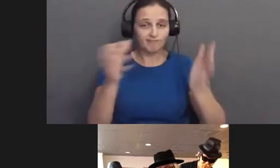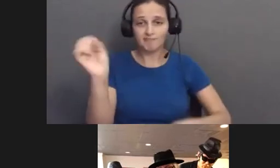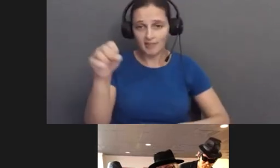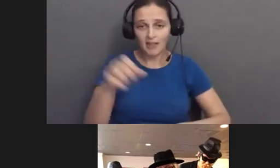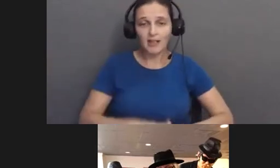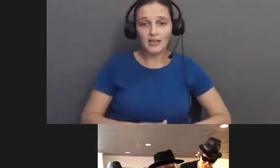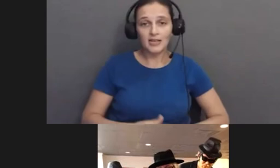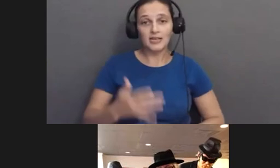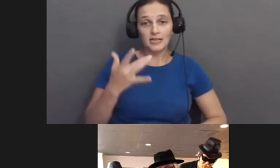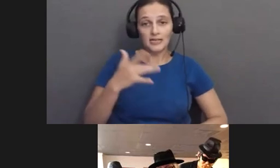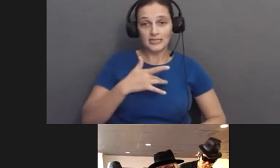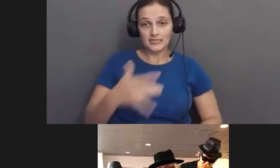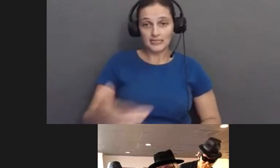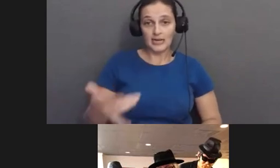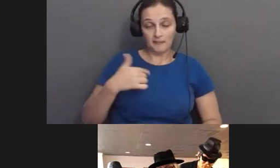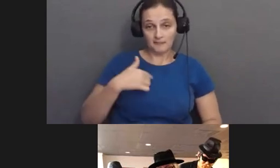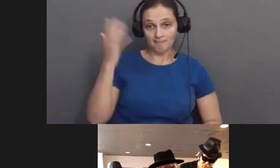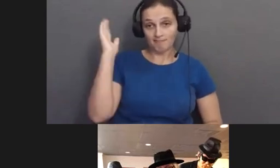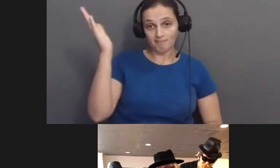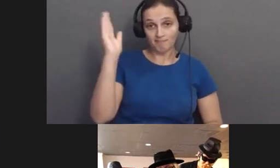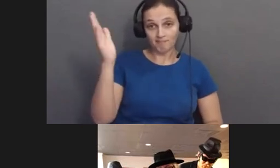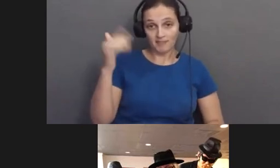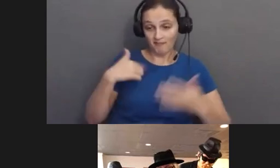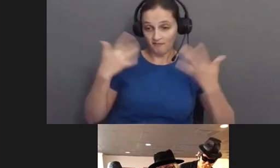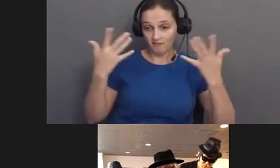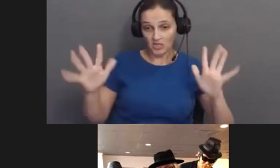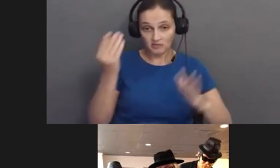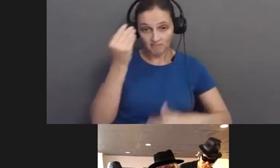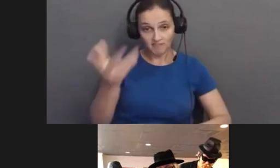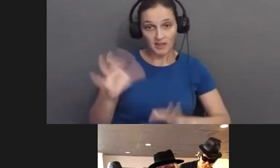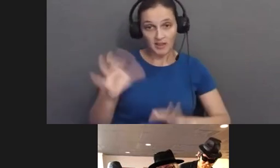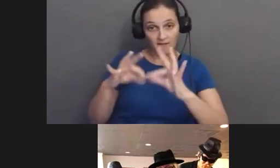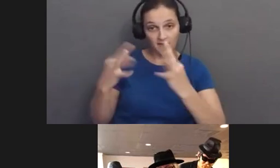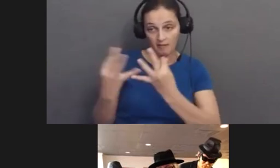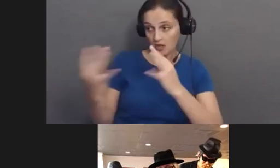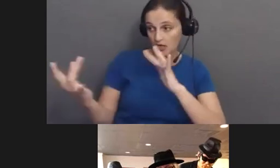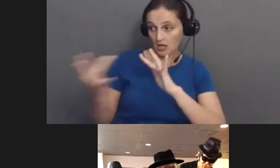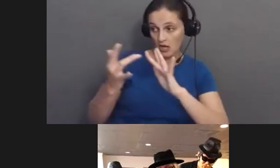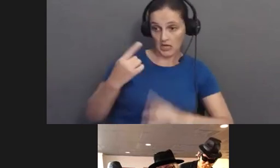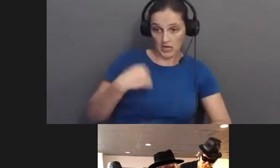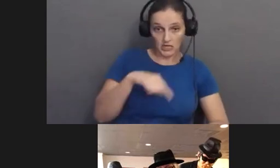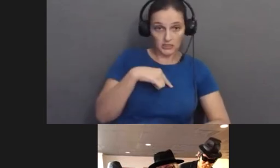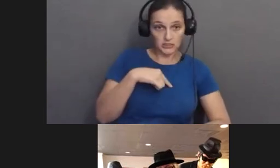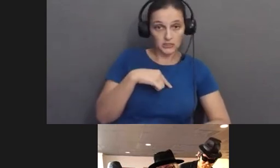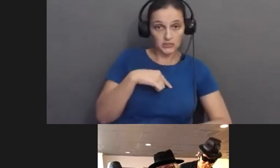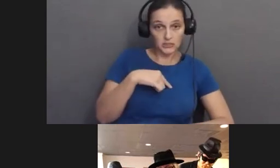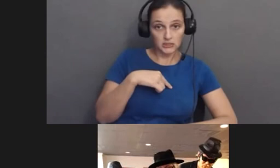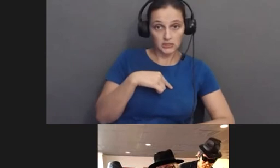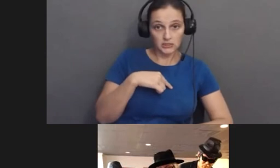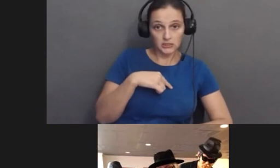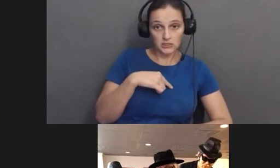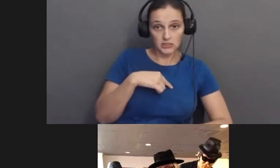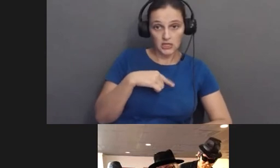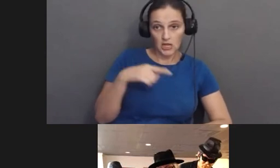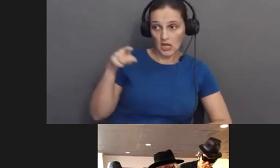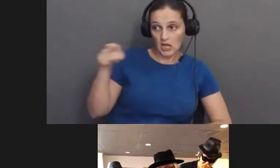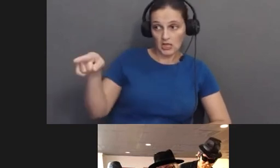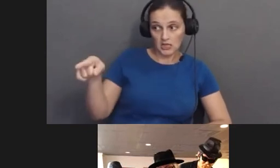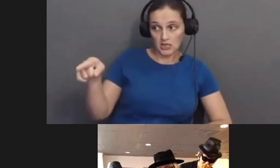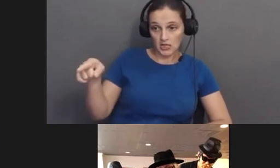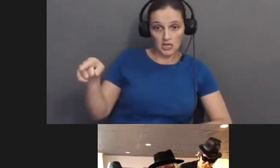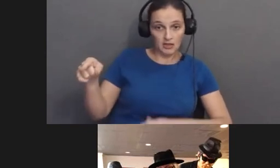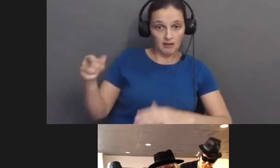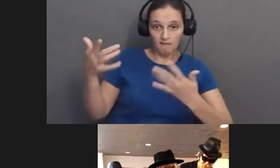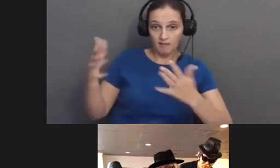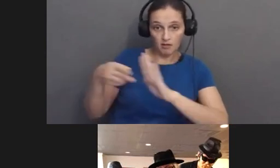the end of presentations, too, when we have families contact us, and they get this diagnosis when their